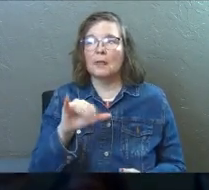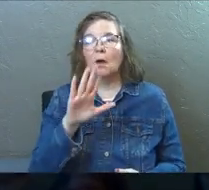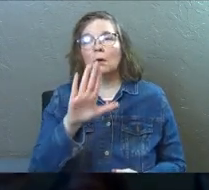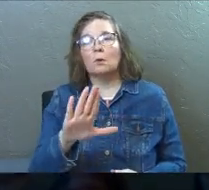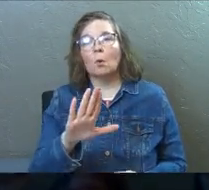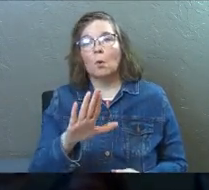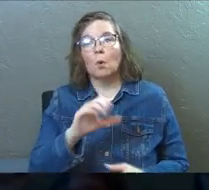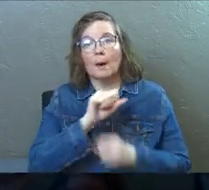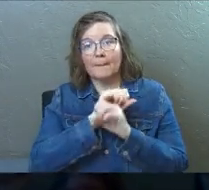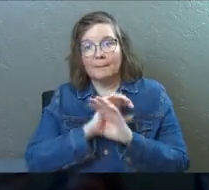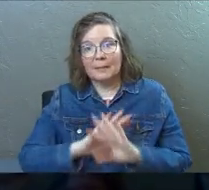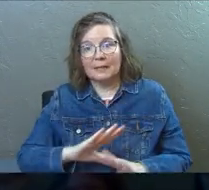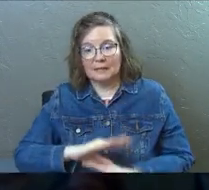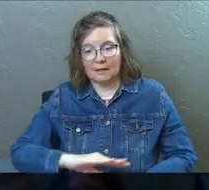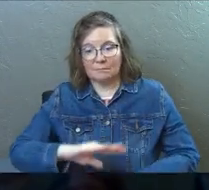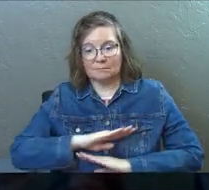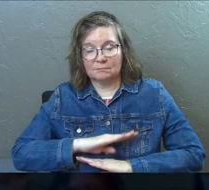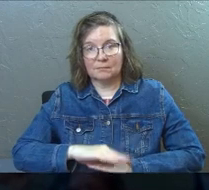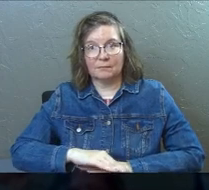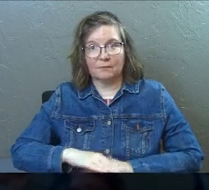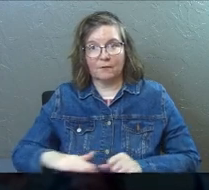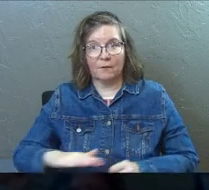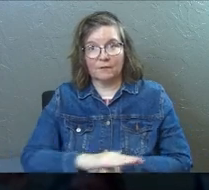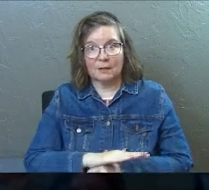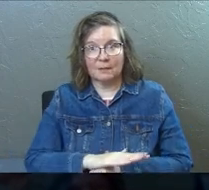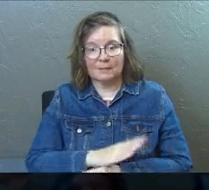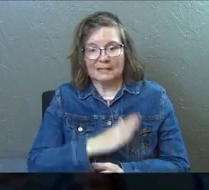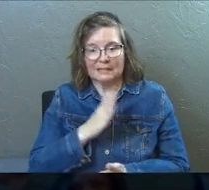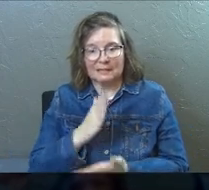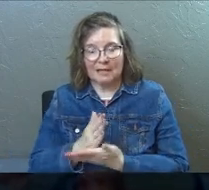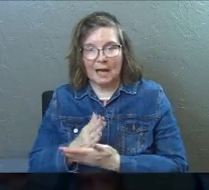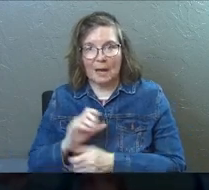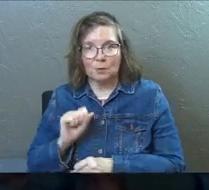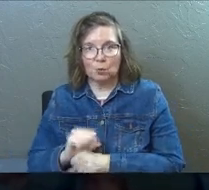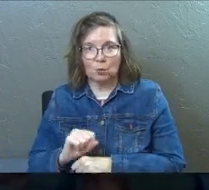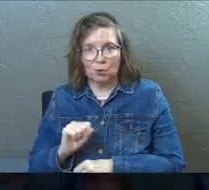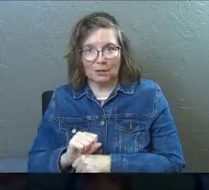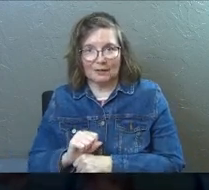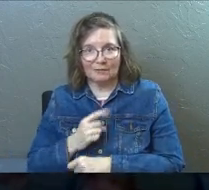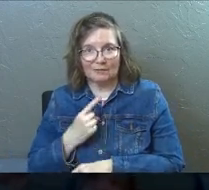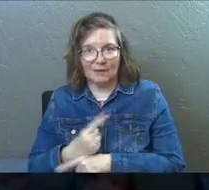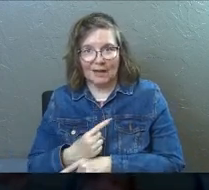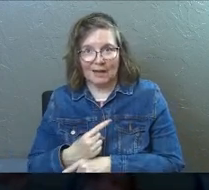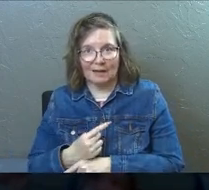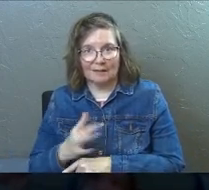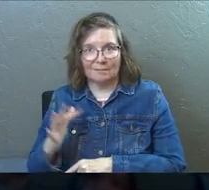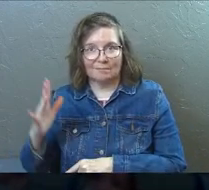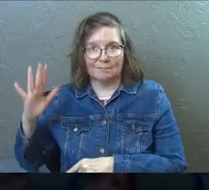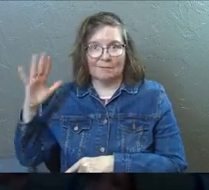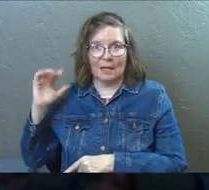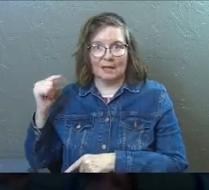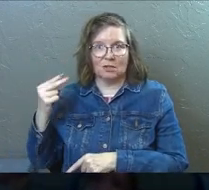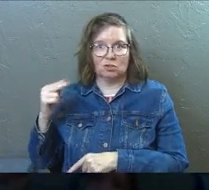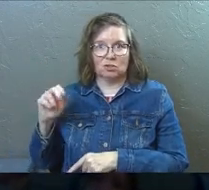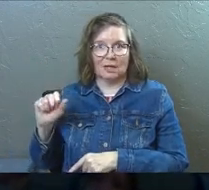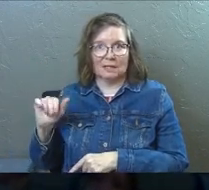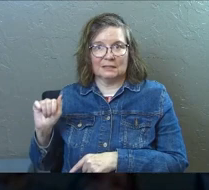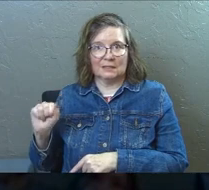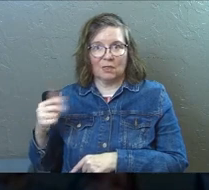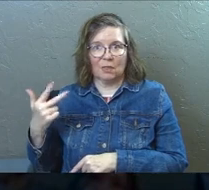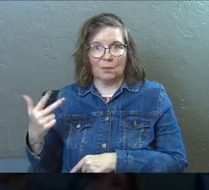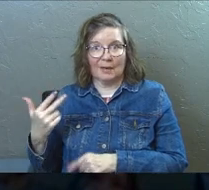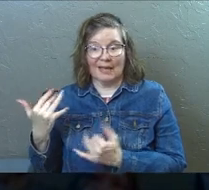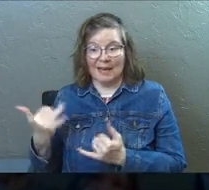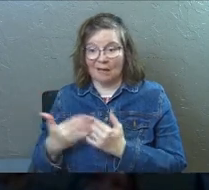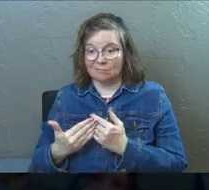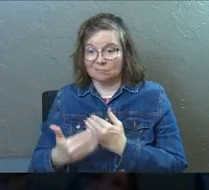your peace and fulfillment receptors stopped working in Genesis 3. And you don't know how to